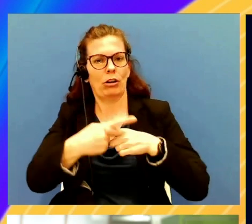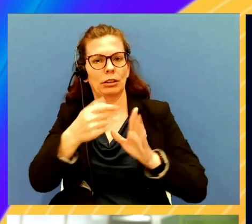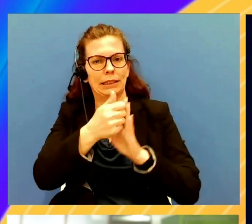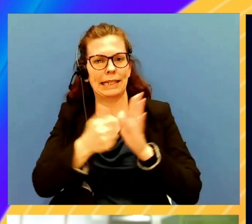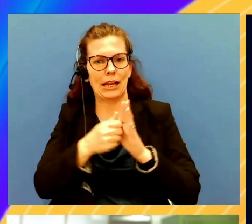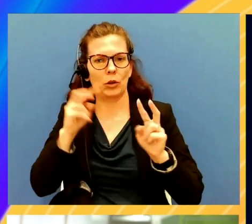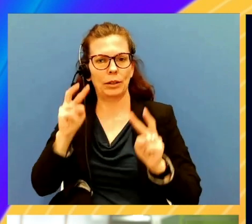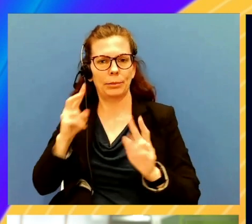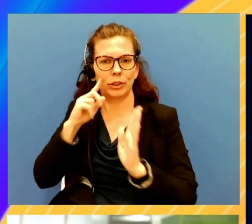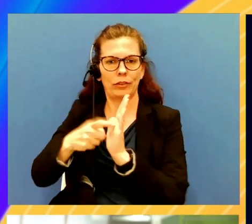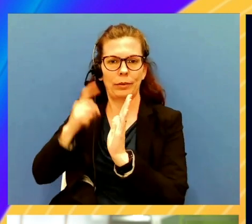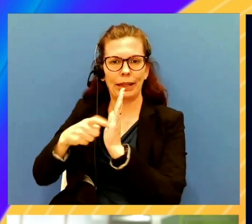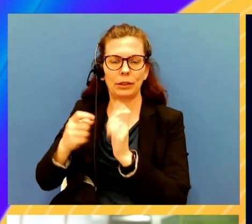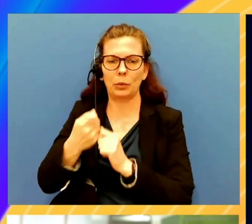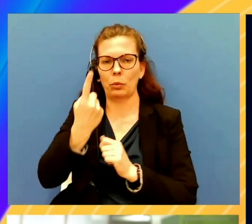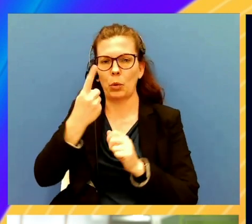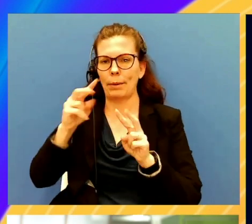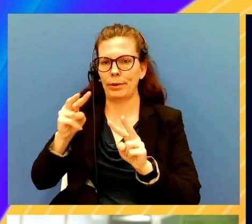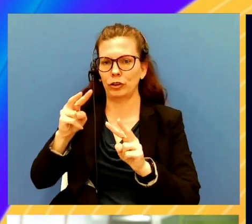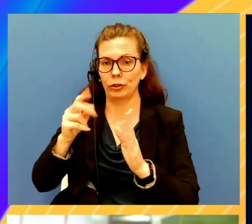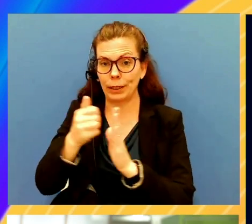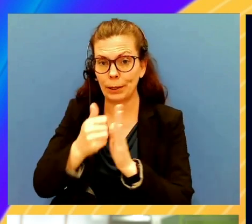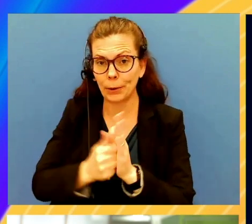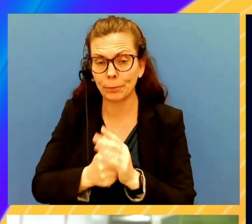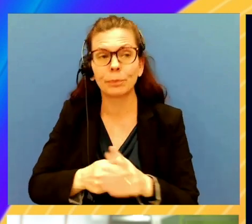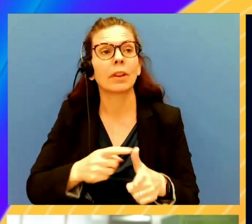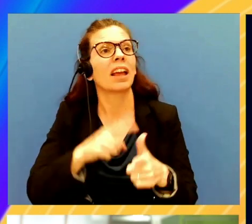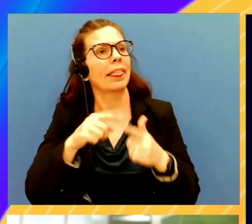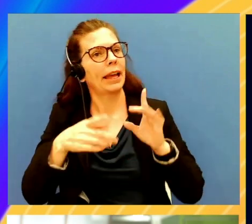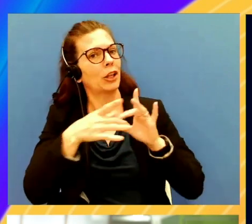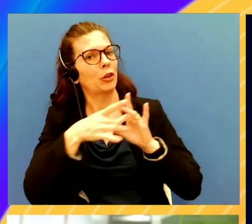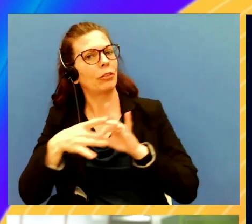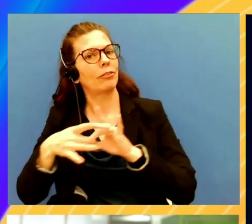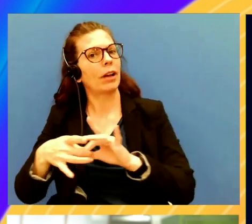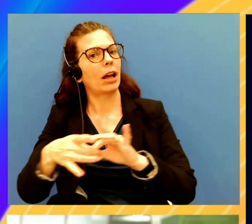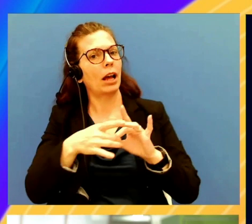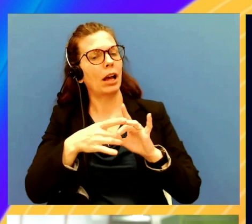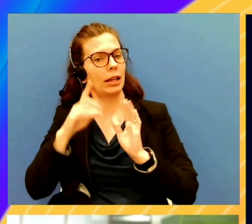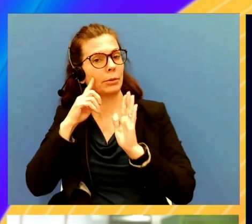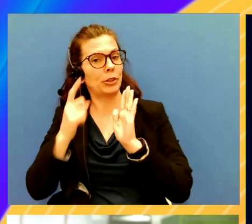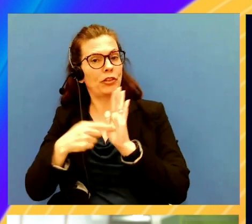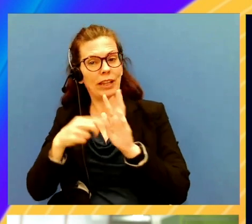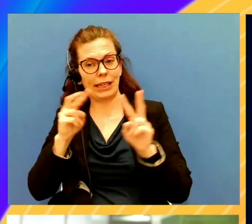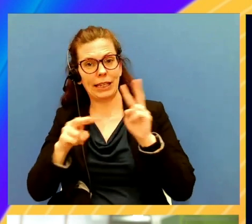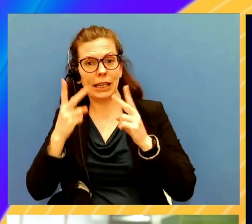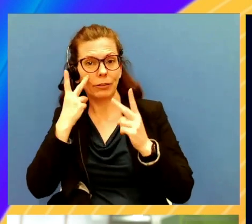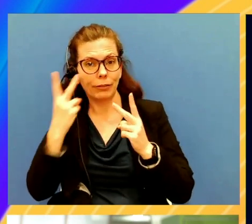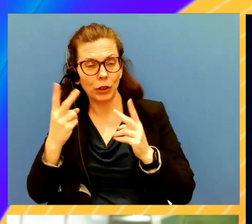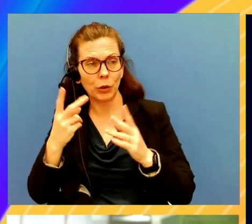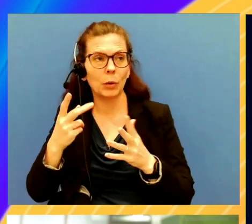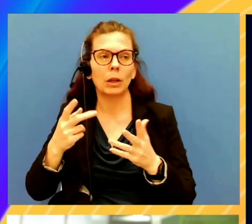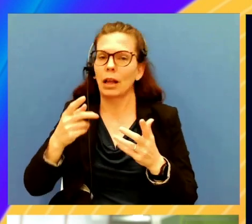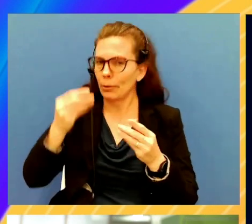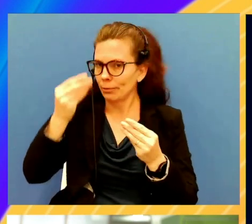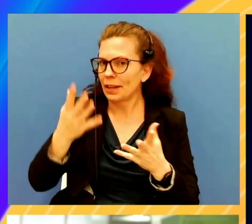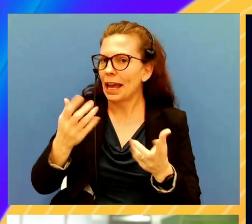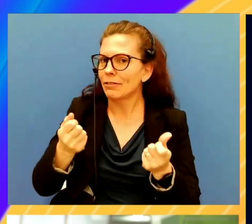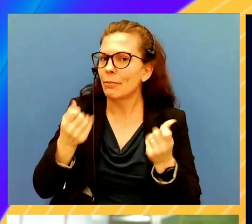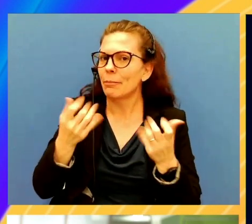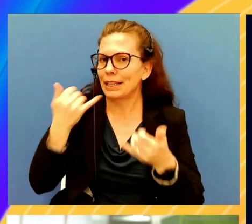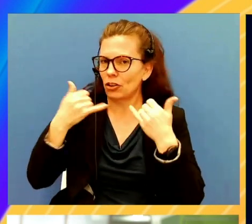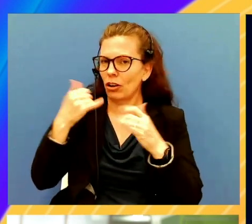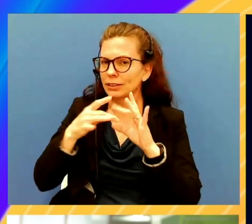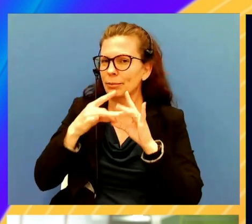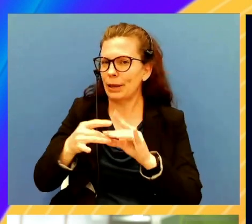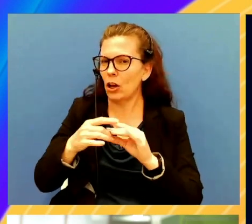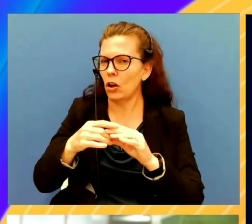account. You'll also see how we create that unified observability view. I will say I now take quite a bit of calls on operational health, and